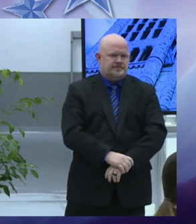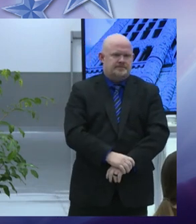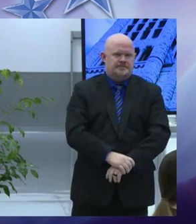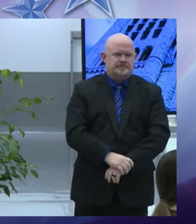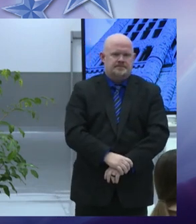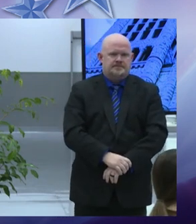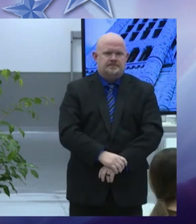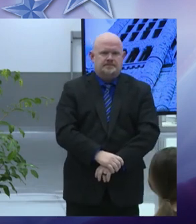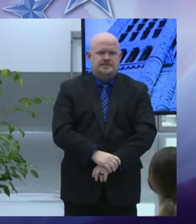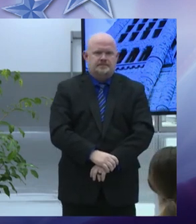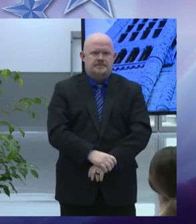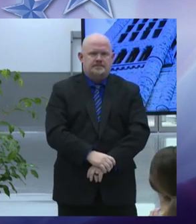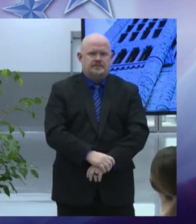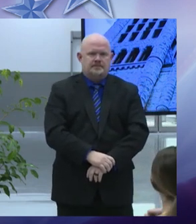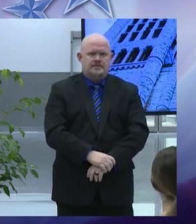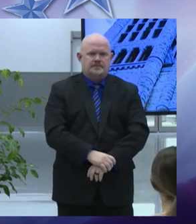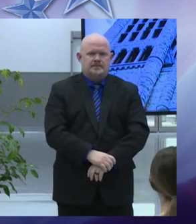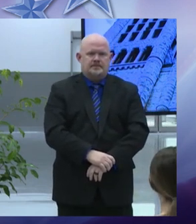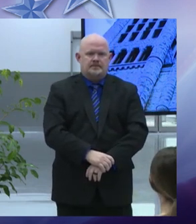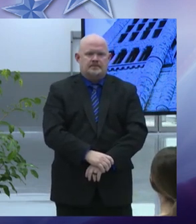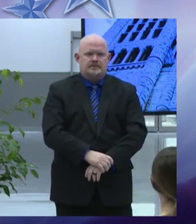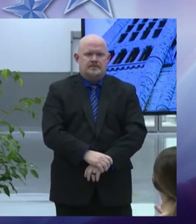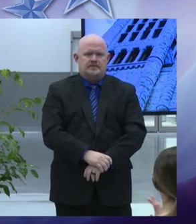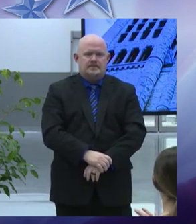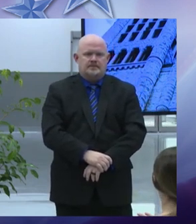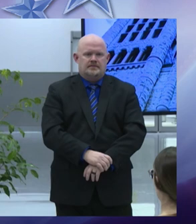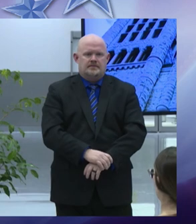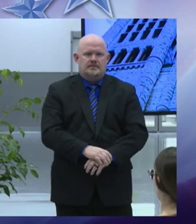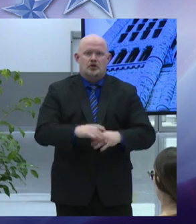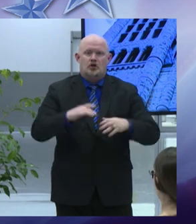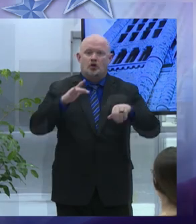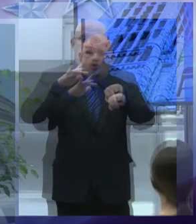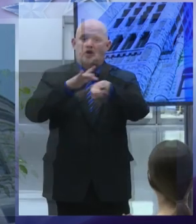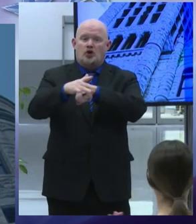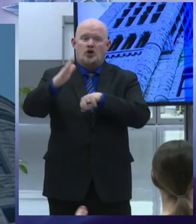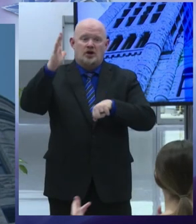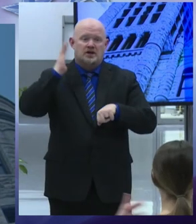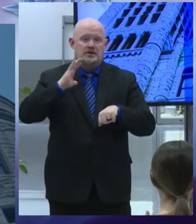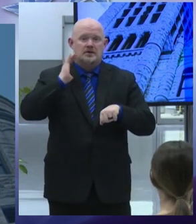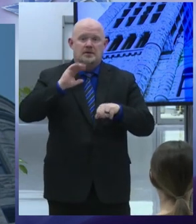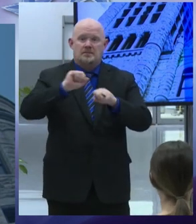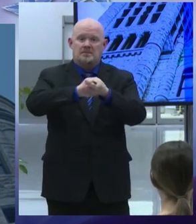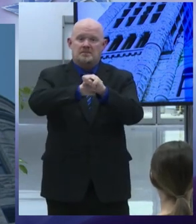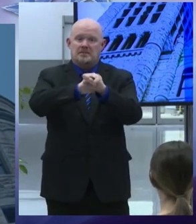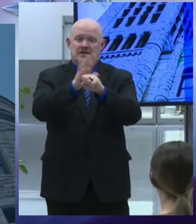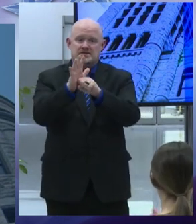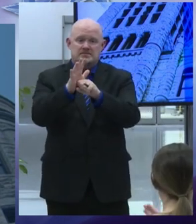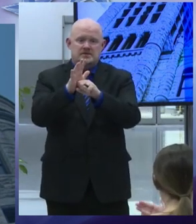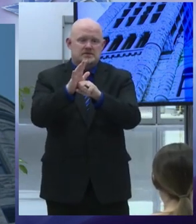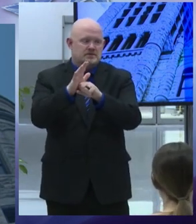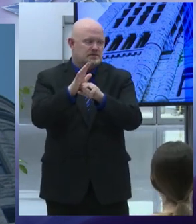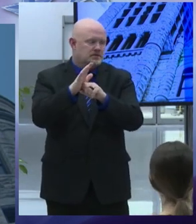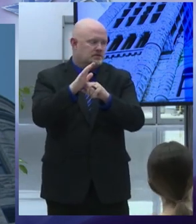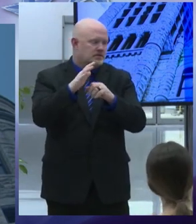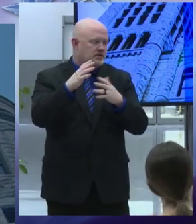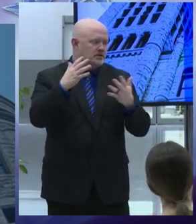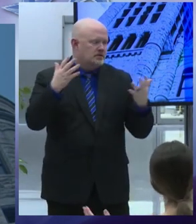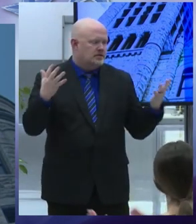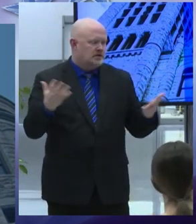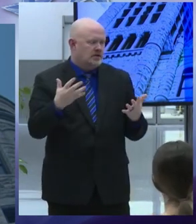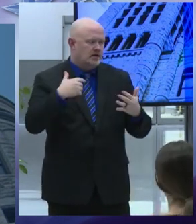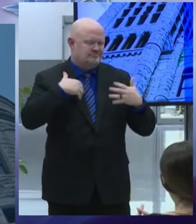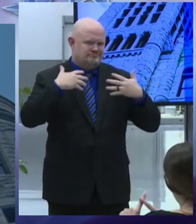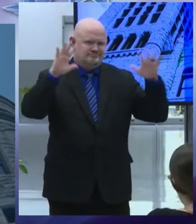in the early stages of the pandemic when we compiled the fiscal year 21 budget we projected a significant draw on reserves to balance the budget